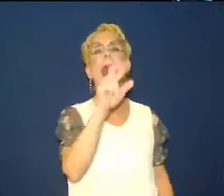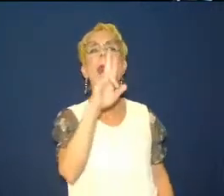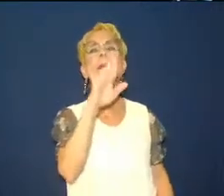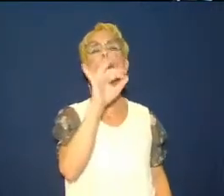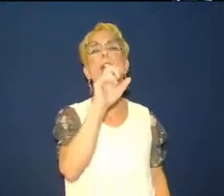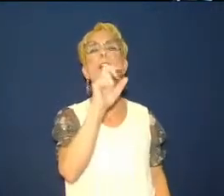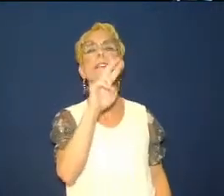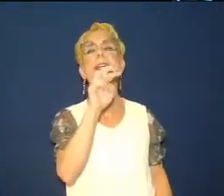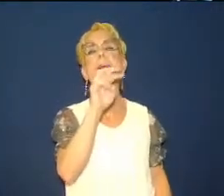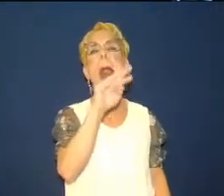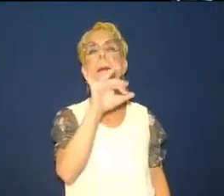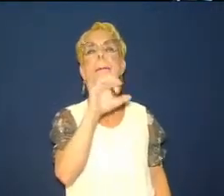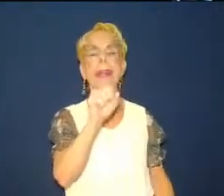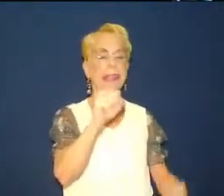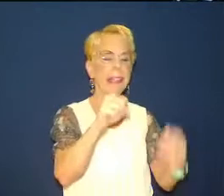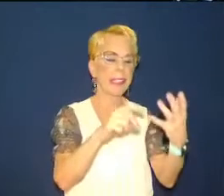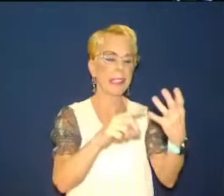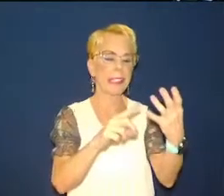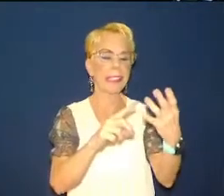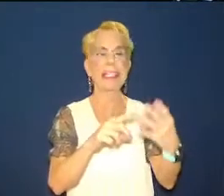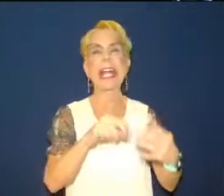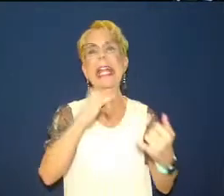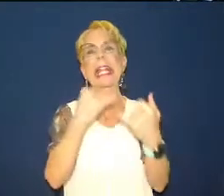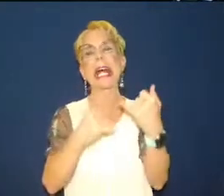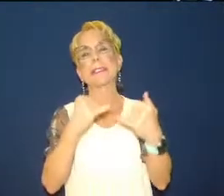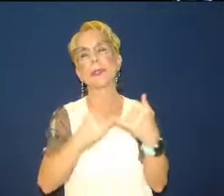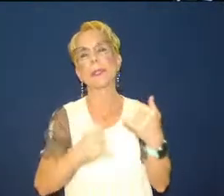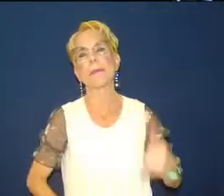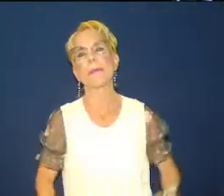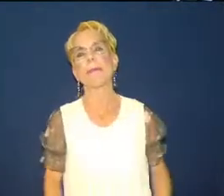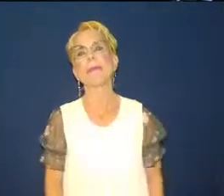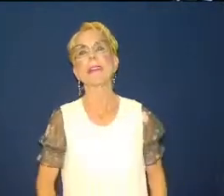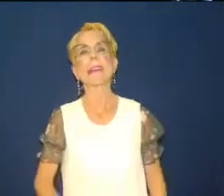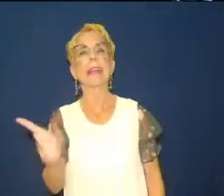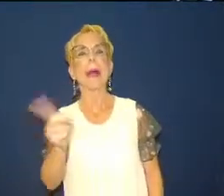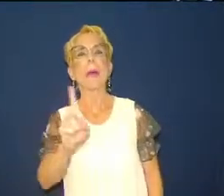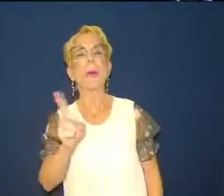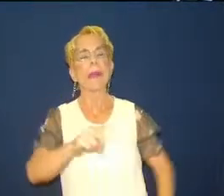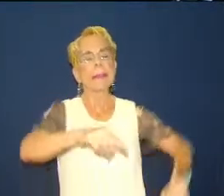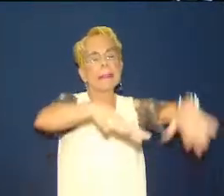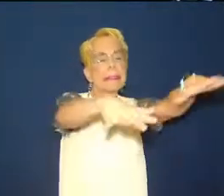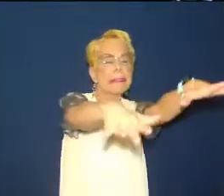okay okay one more this is a good one where do zombies go sailing